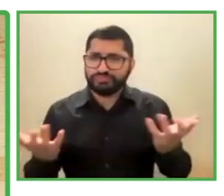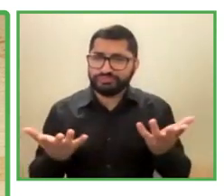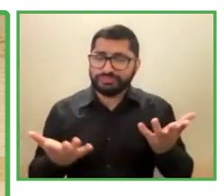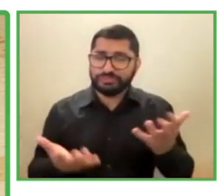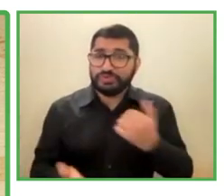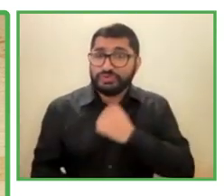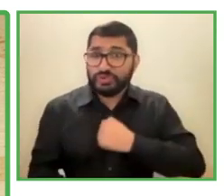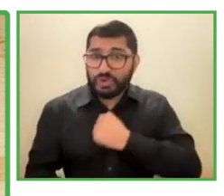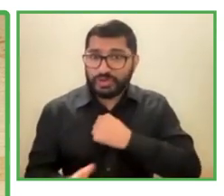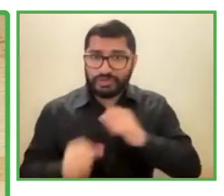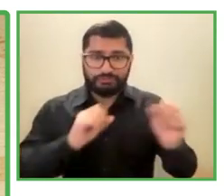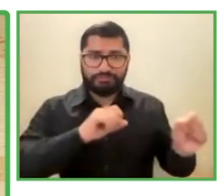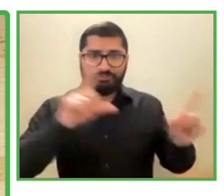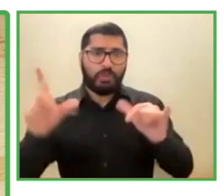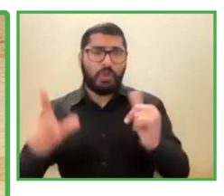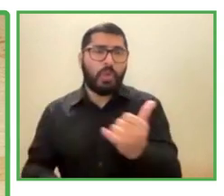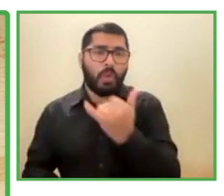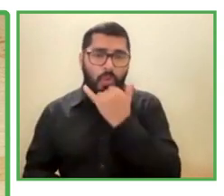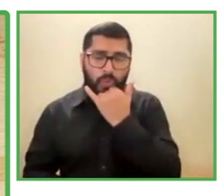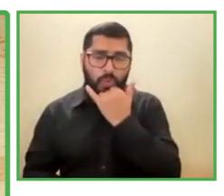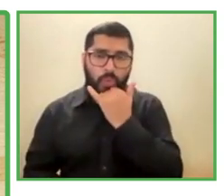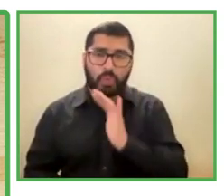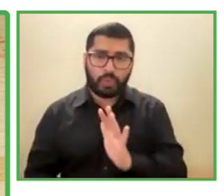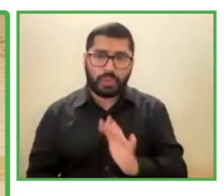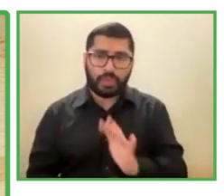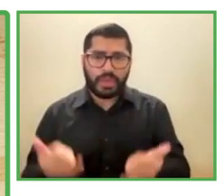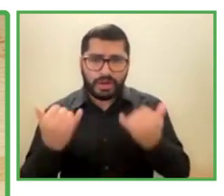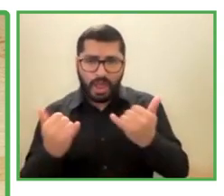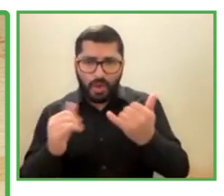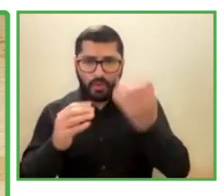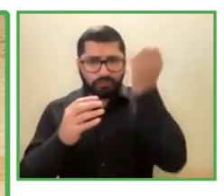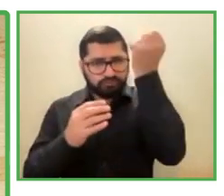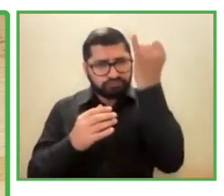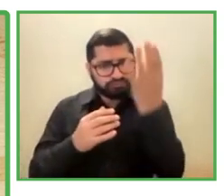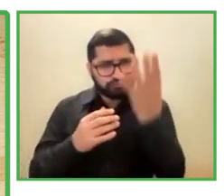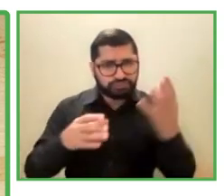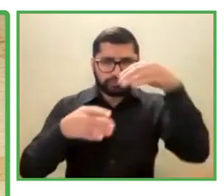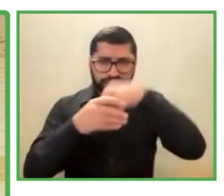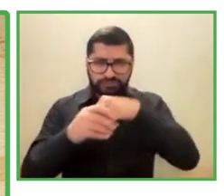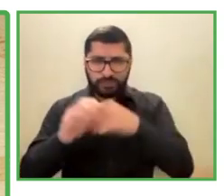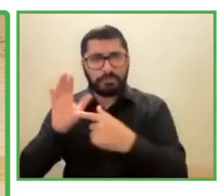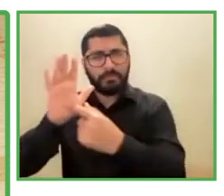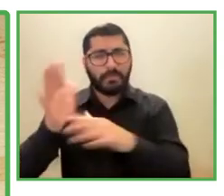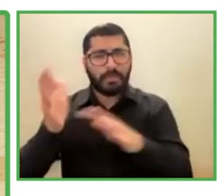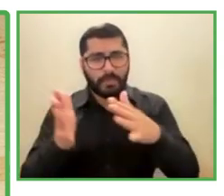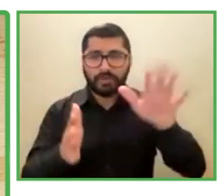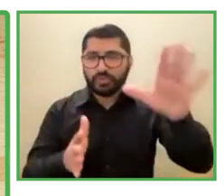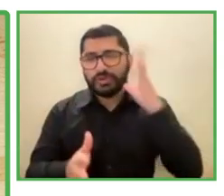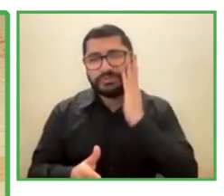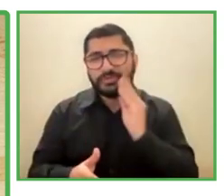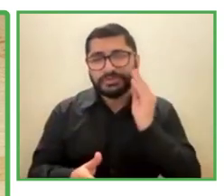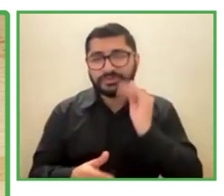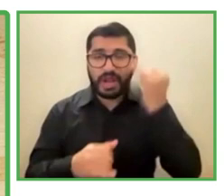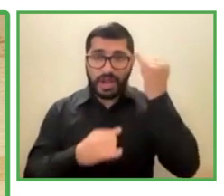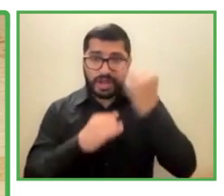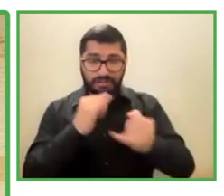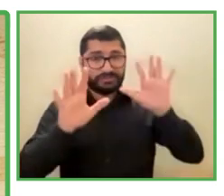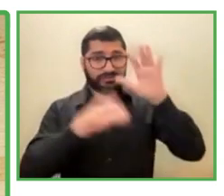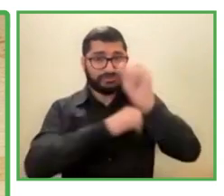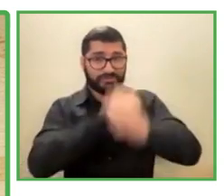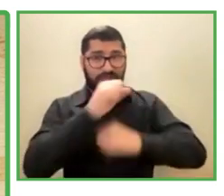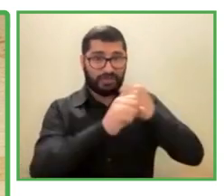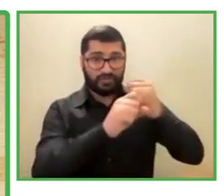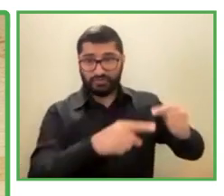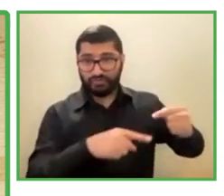How are the numbers then after these 10 years? turnover that we